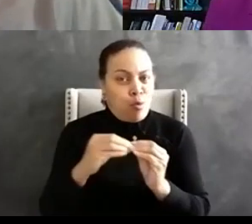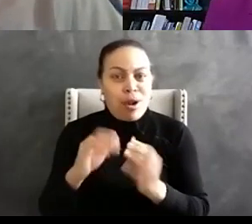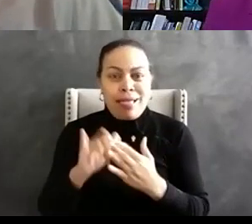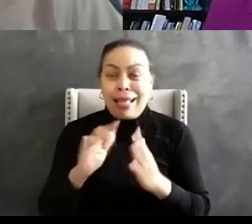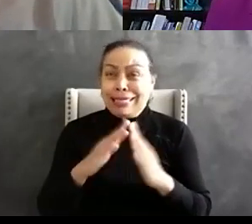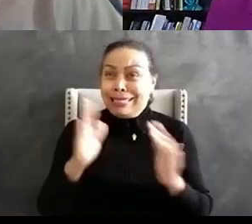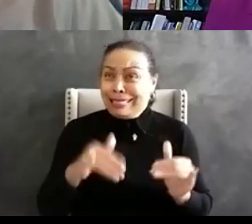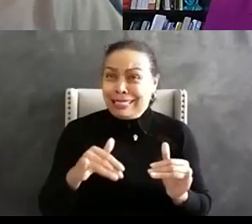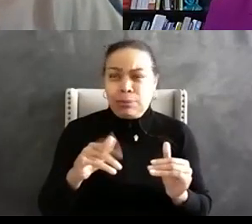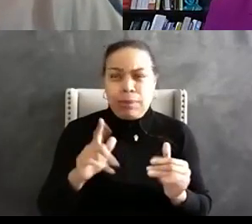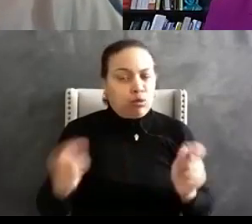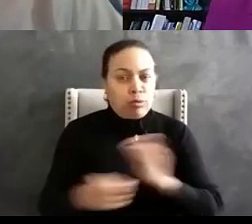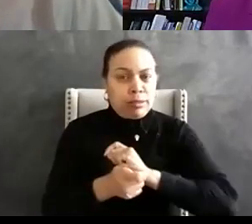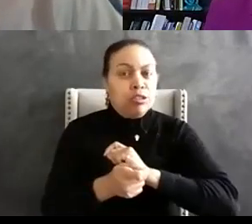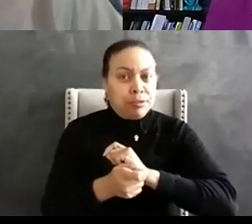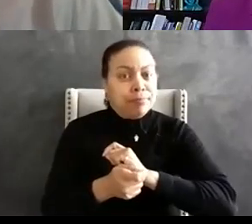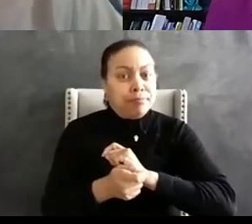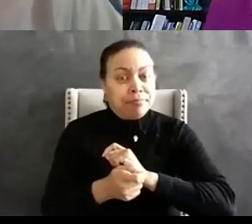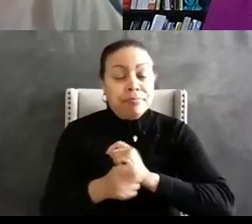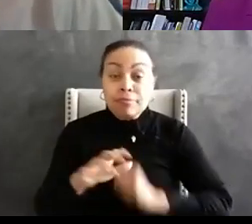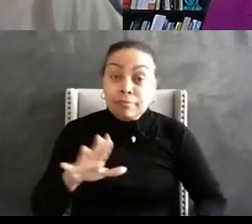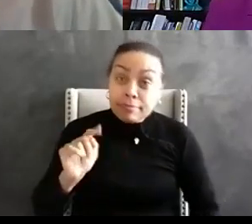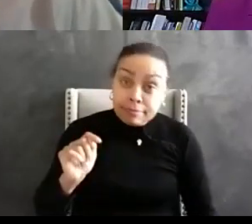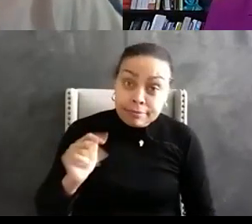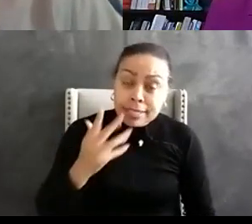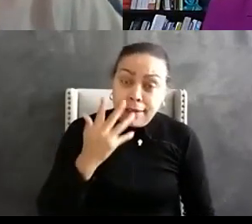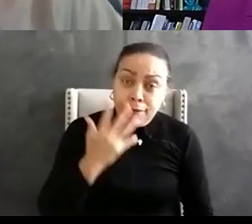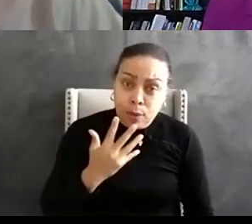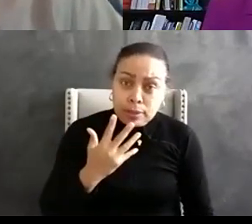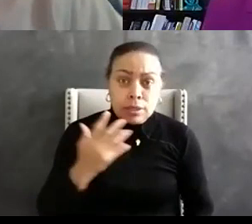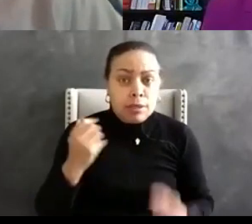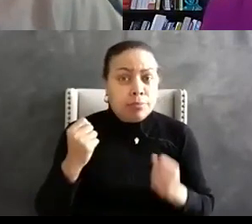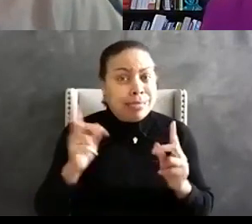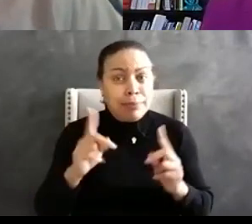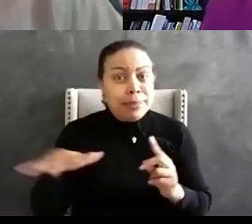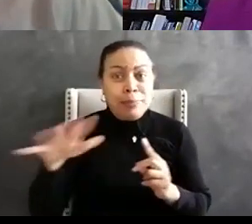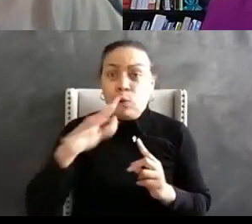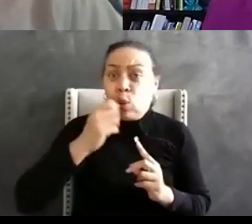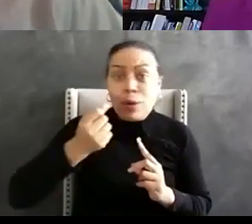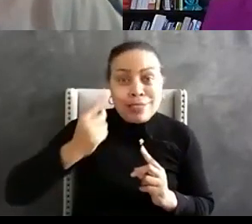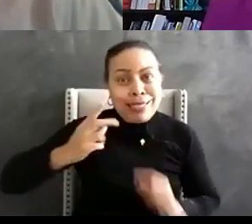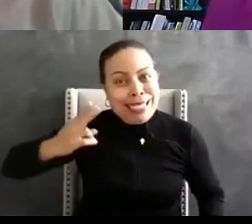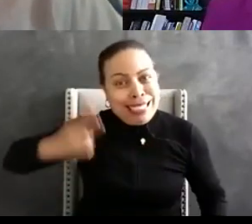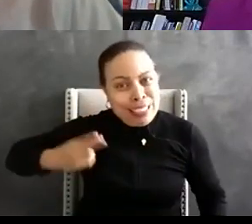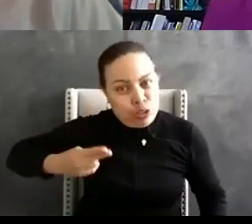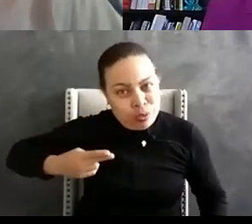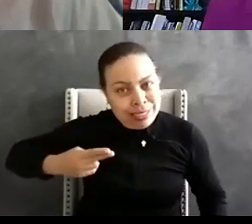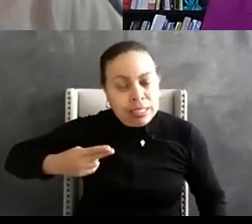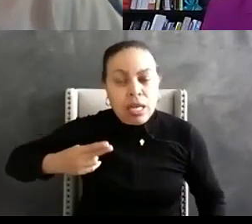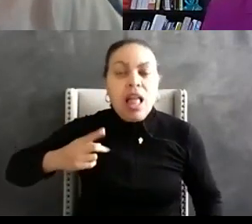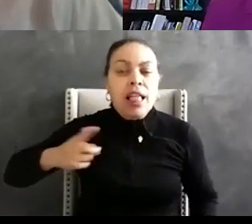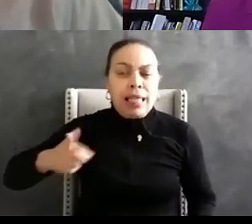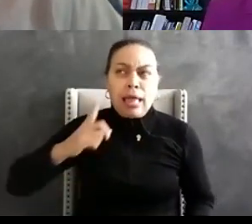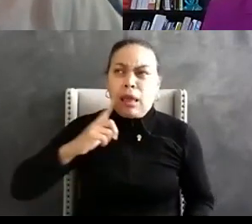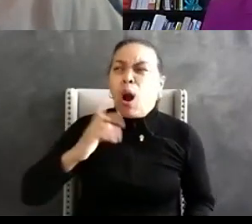has to stop but unfortunately many of the people that don't understand the history of it are taking it personal